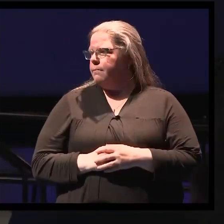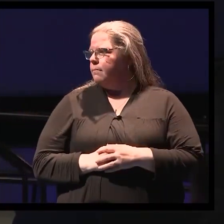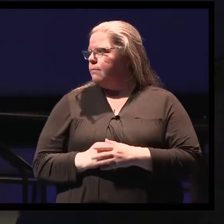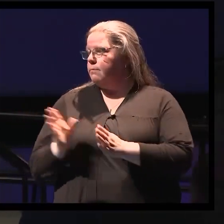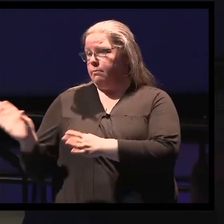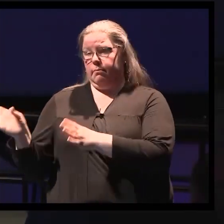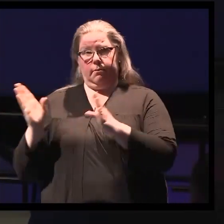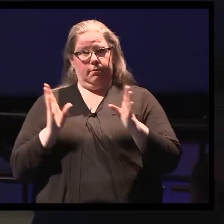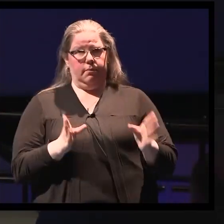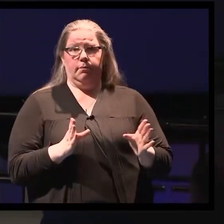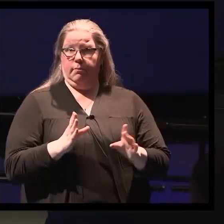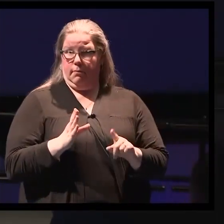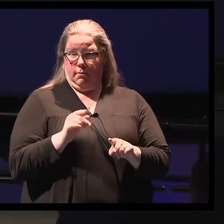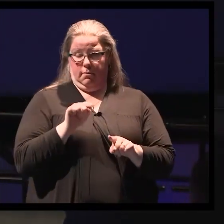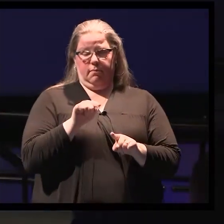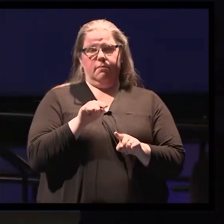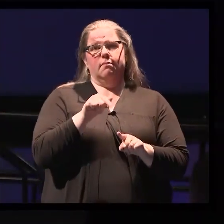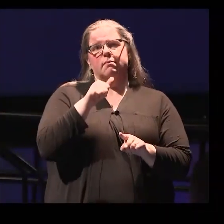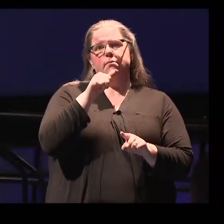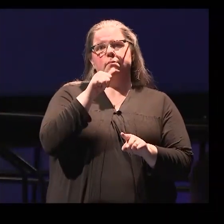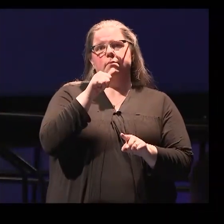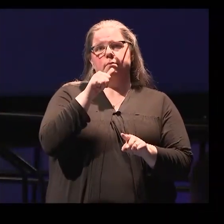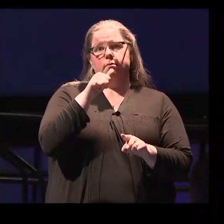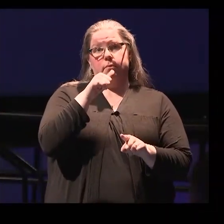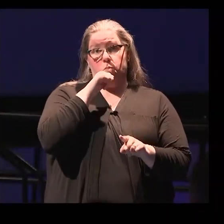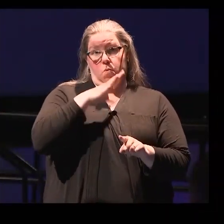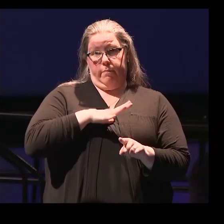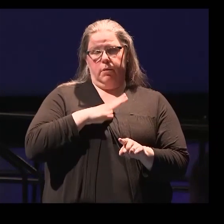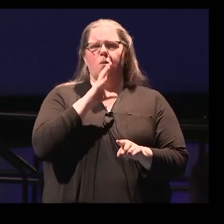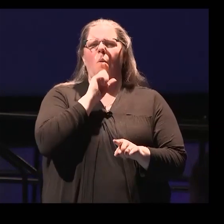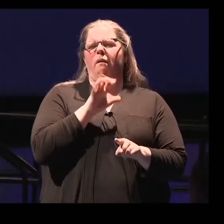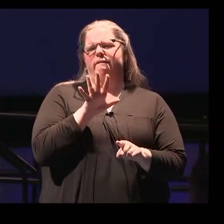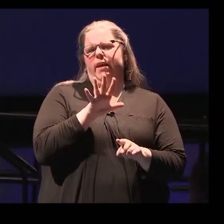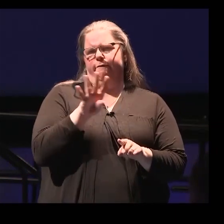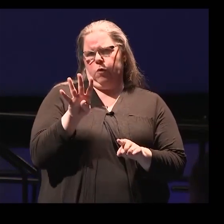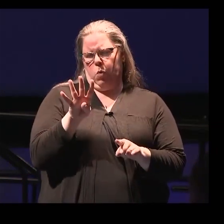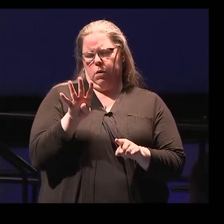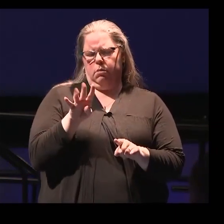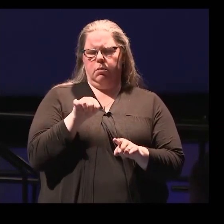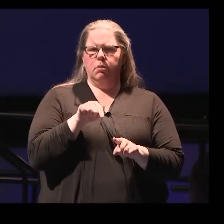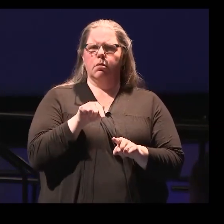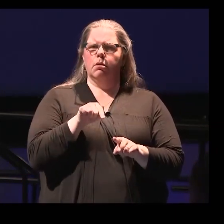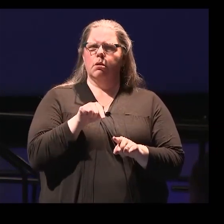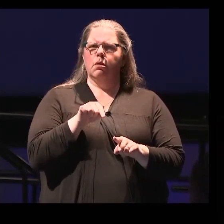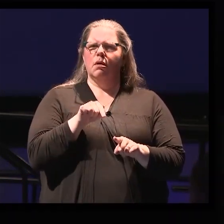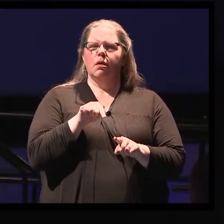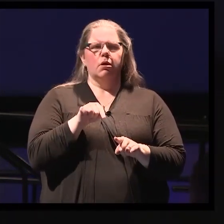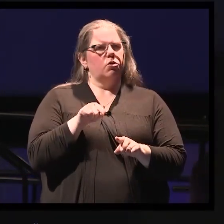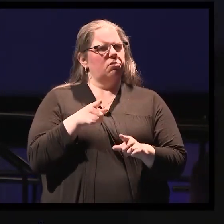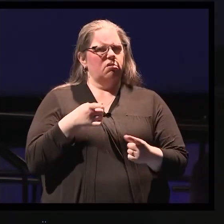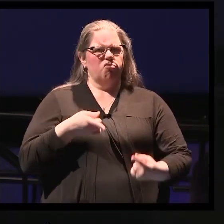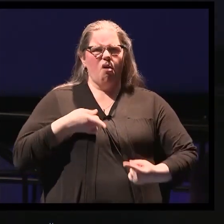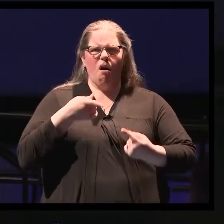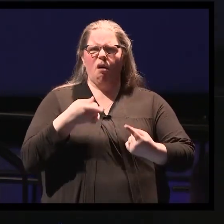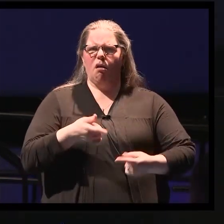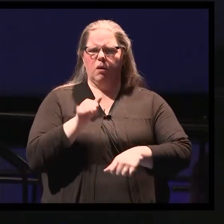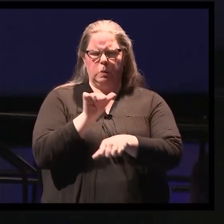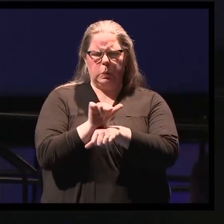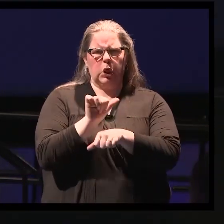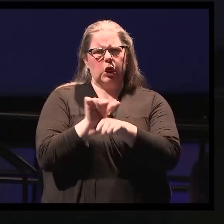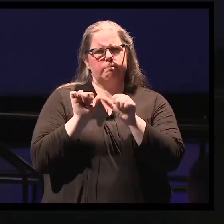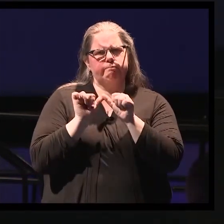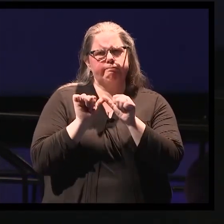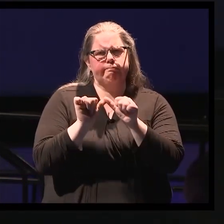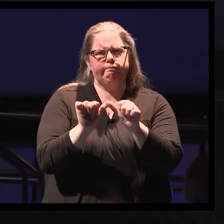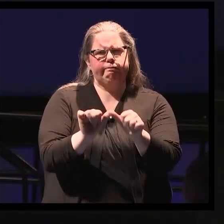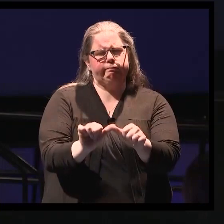The second case is a 54-year-old woman who has difficulty maintaining employment. For